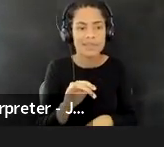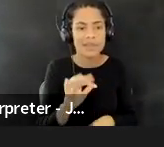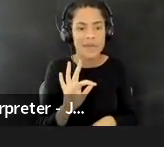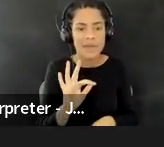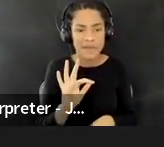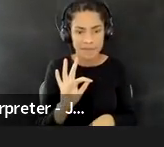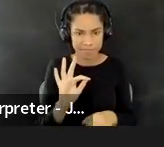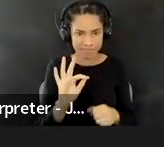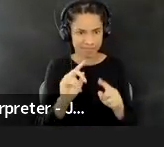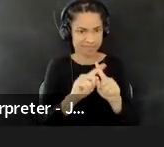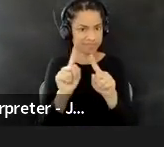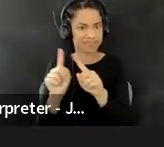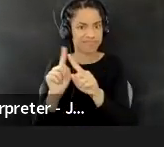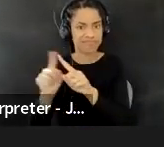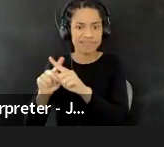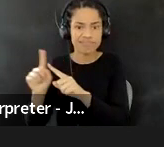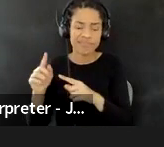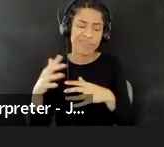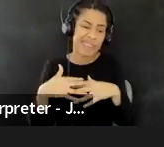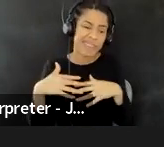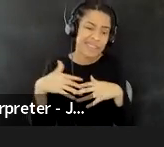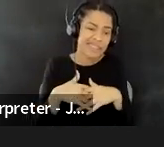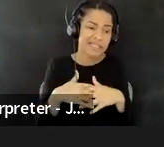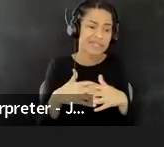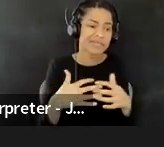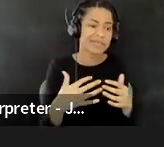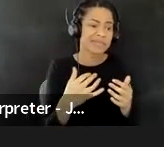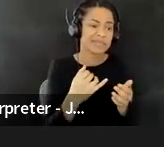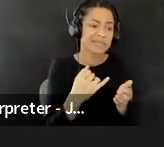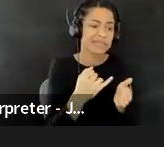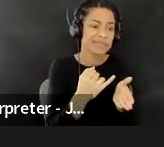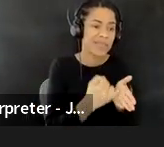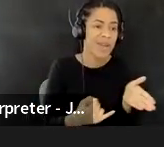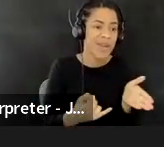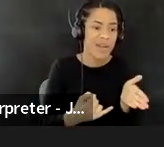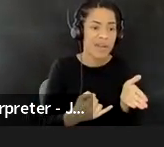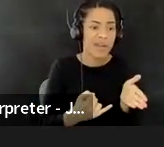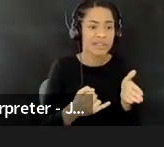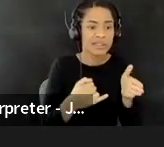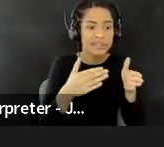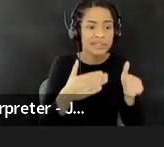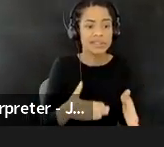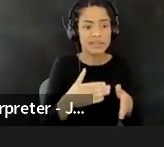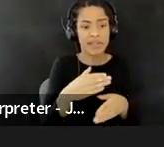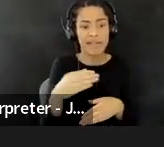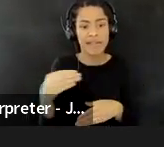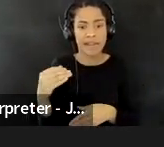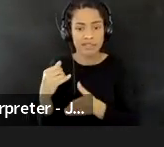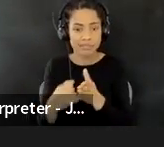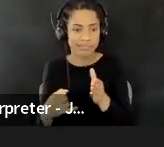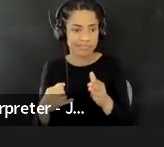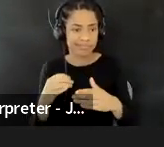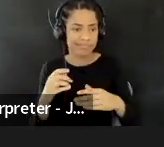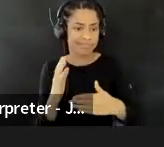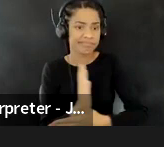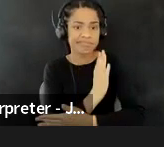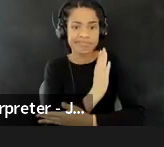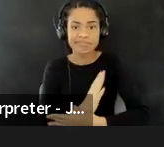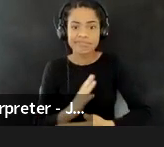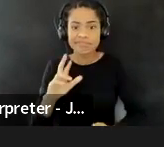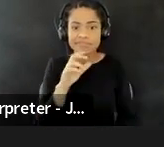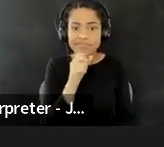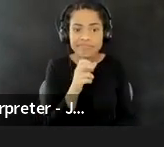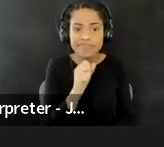broad array of Indigenous, I would say, Indigenous arts workers, um, of, uh, different ages, different, um,